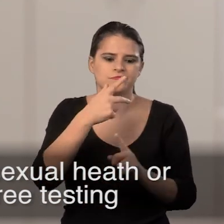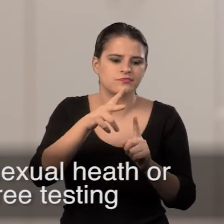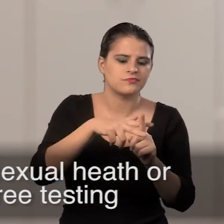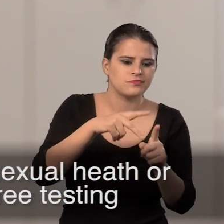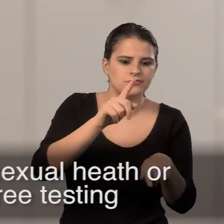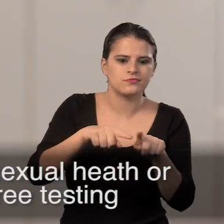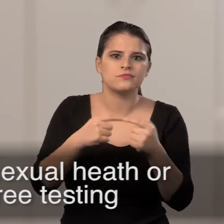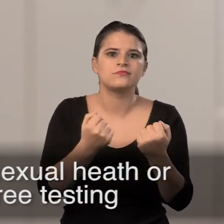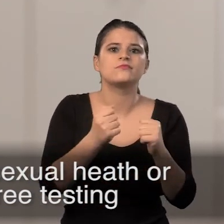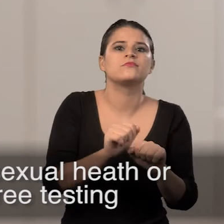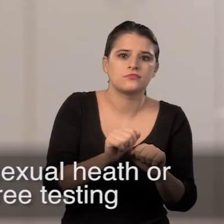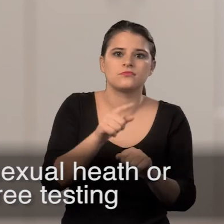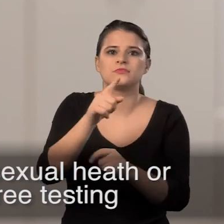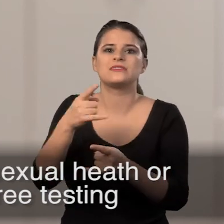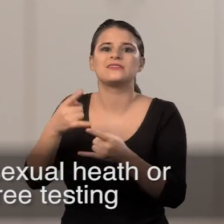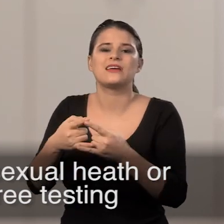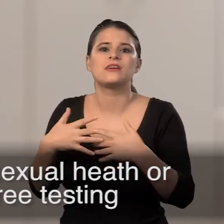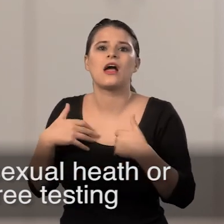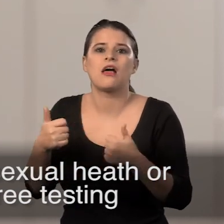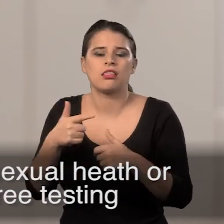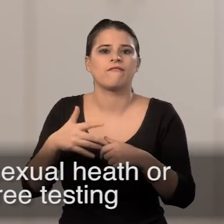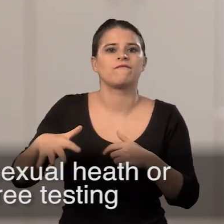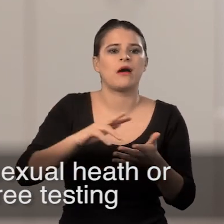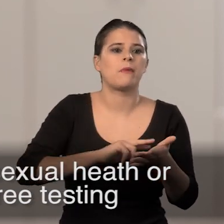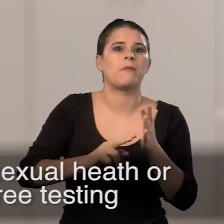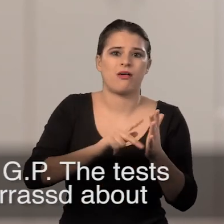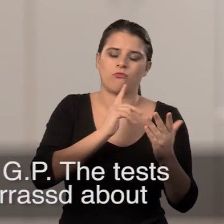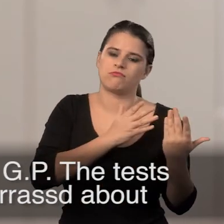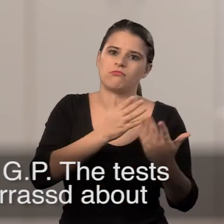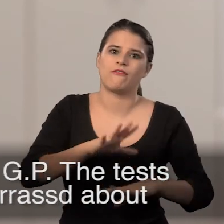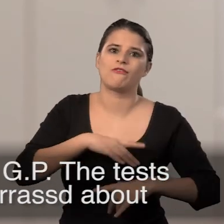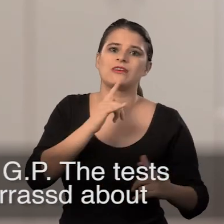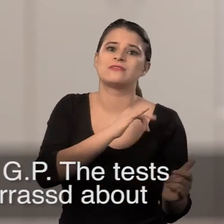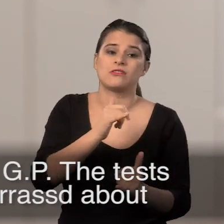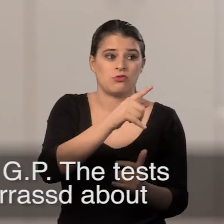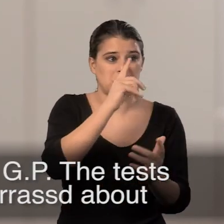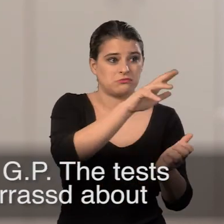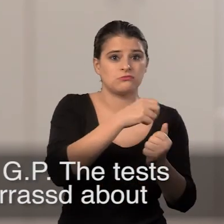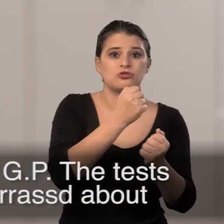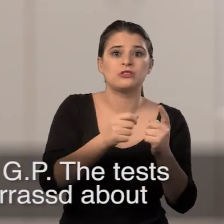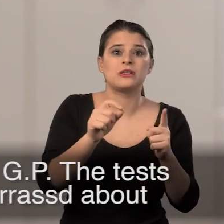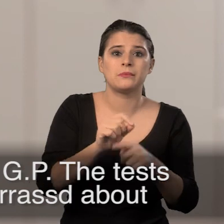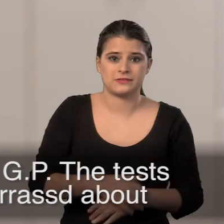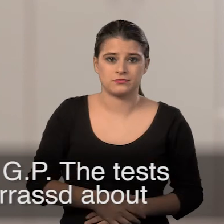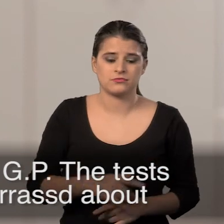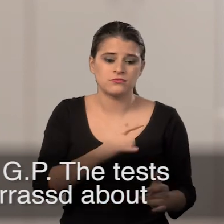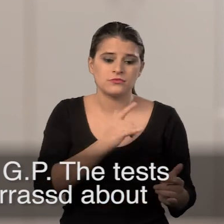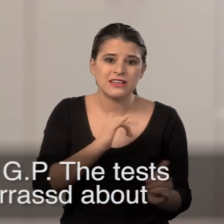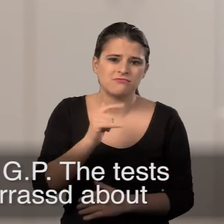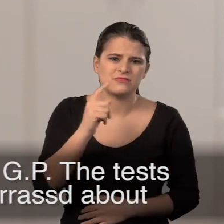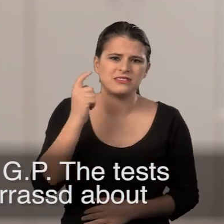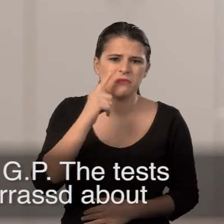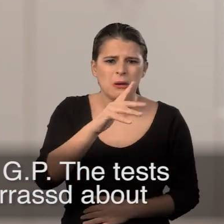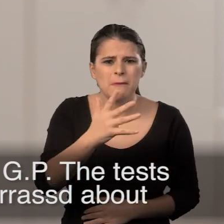as contraceptive or sexual health or family planning clinics will offer free testing. You can also obtain it from your own GP. The tests are